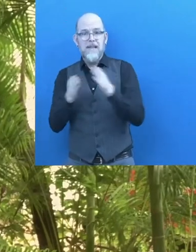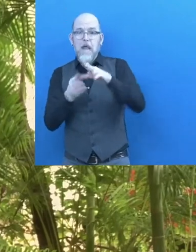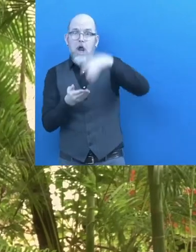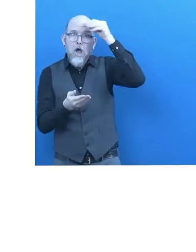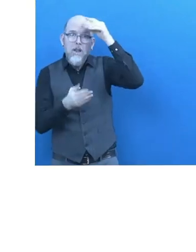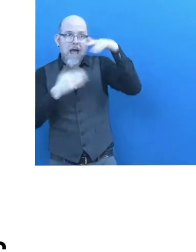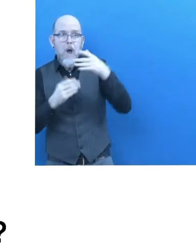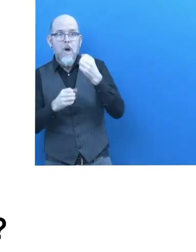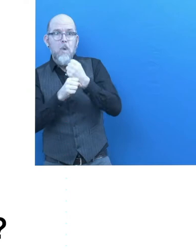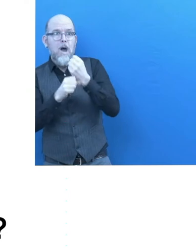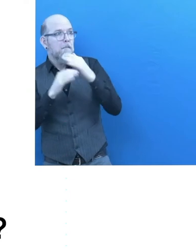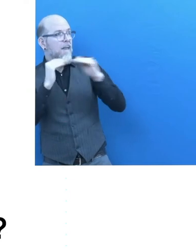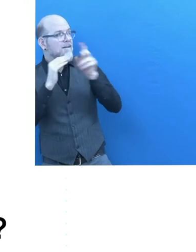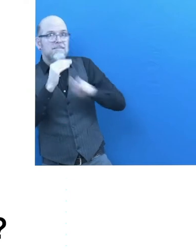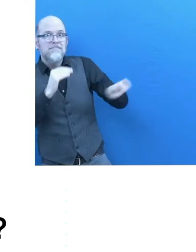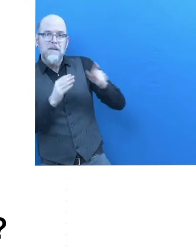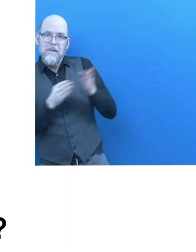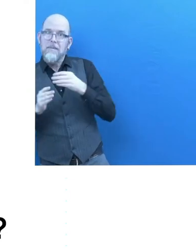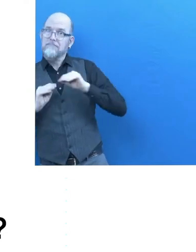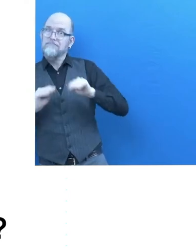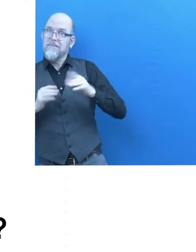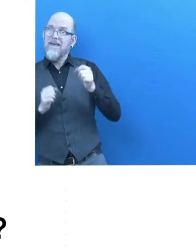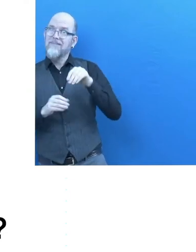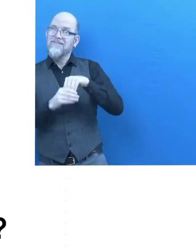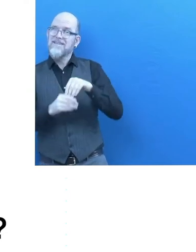How does InclusionMade.com work?